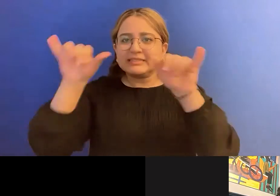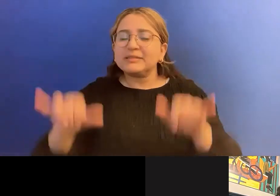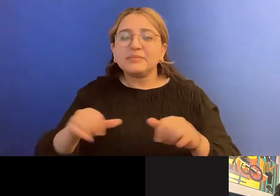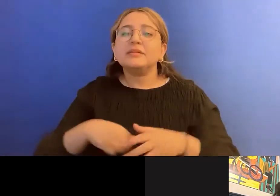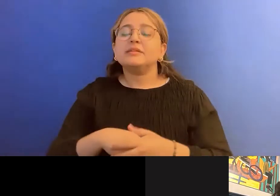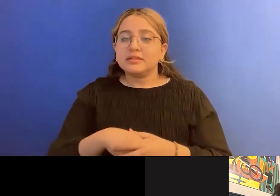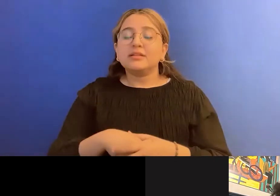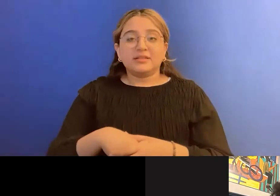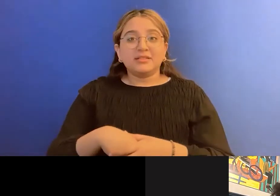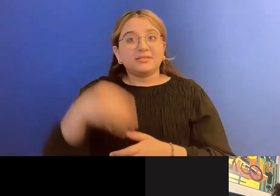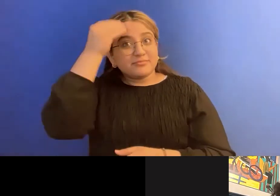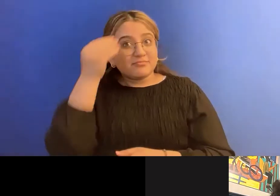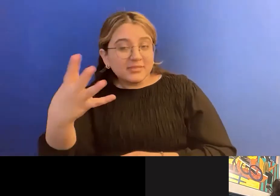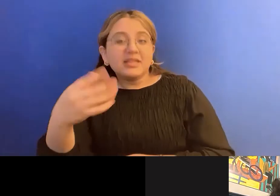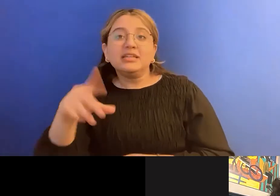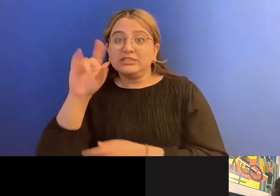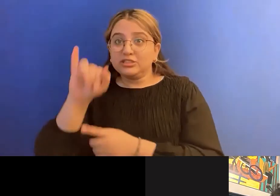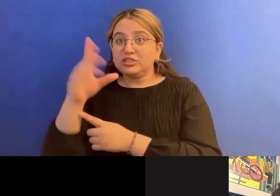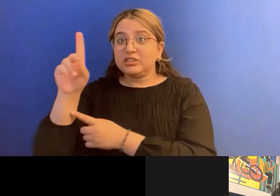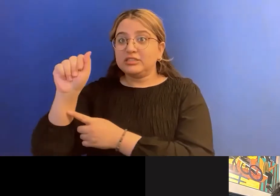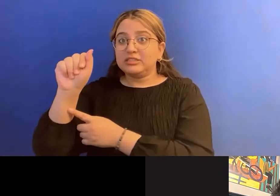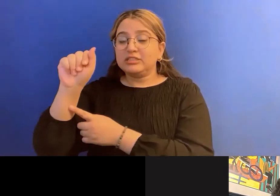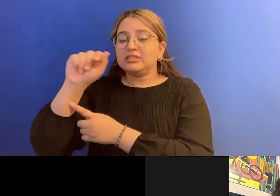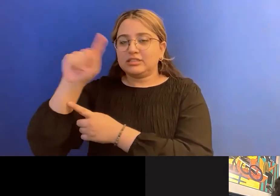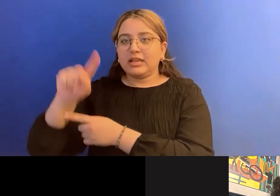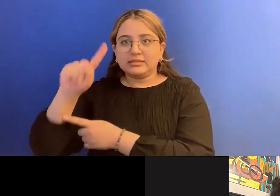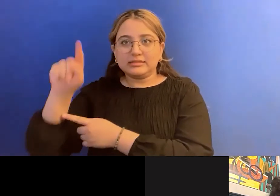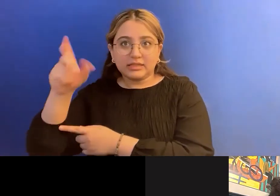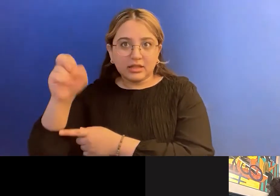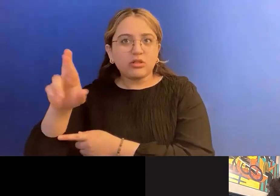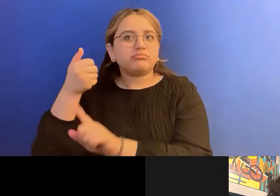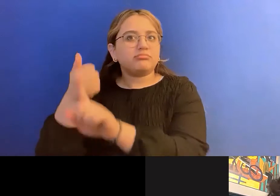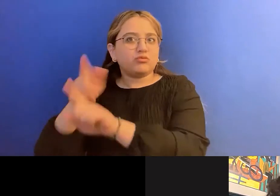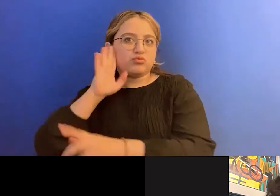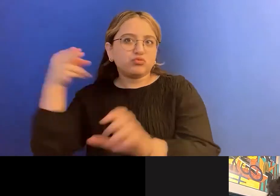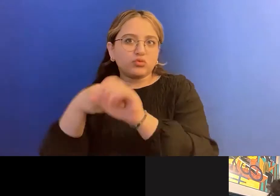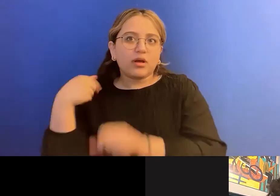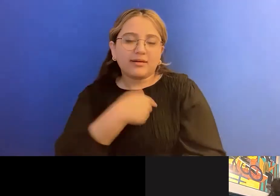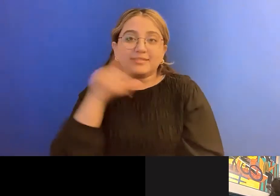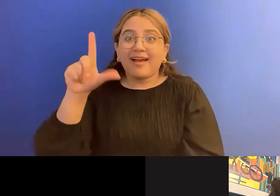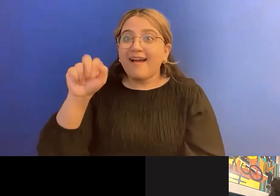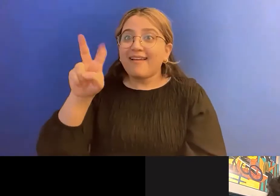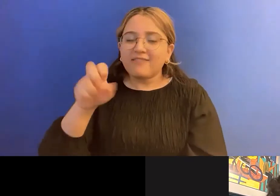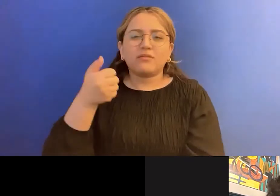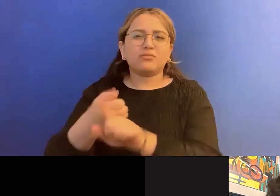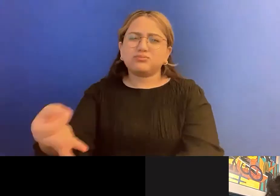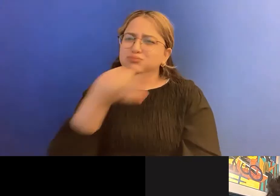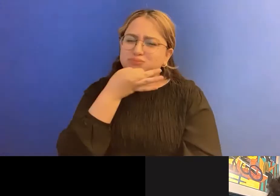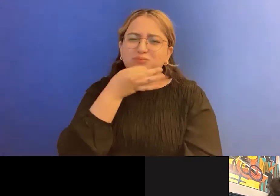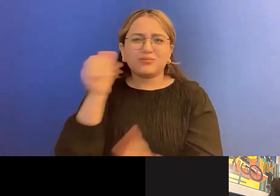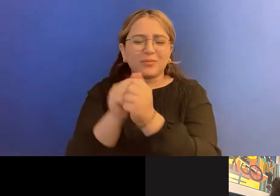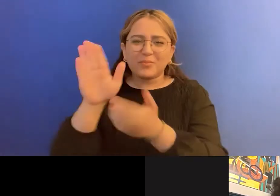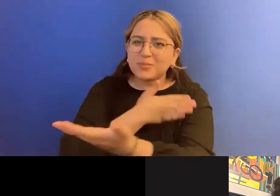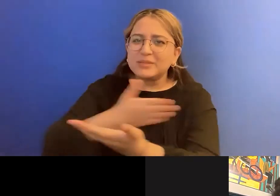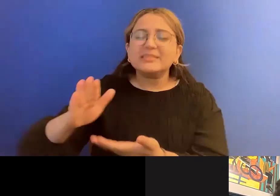Dazzler is joining us live. And she's a master at these things. So we will have live music for you, some prizes to give away from